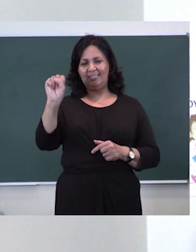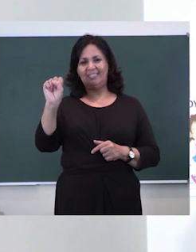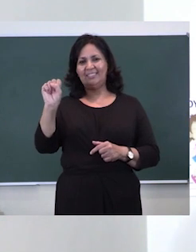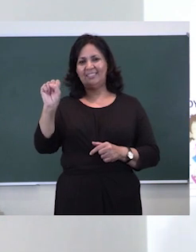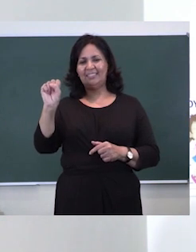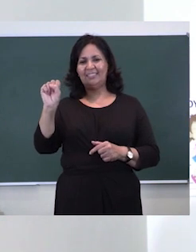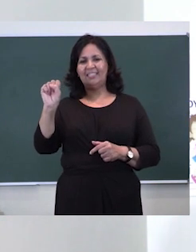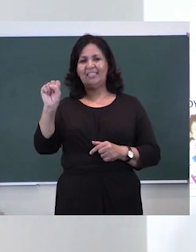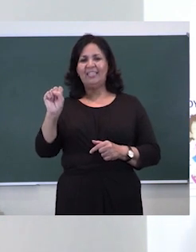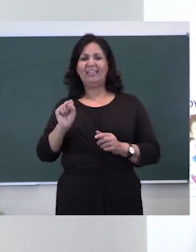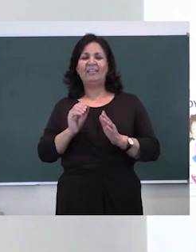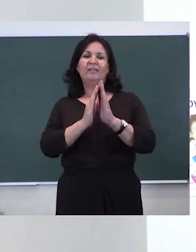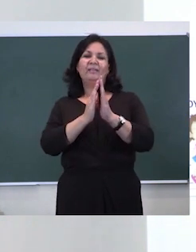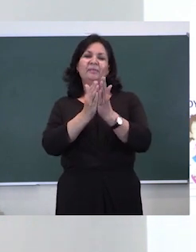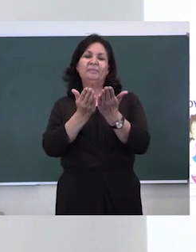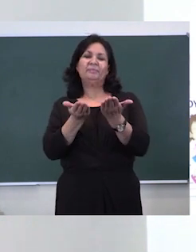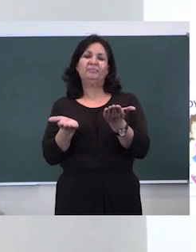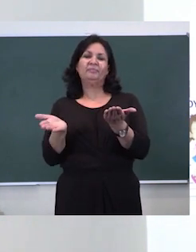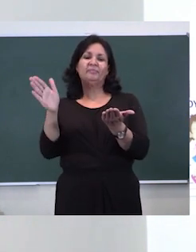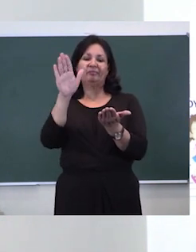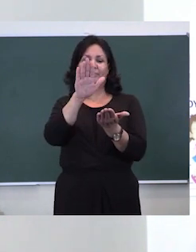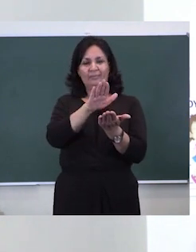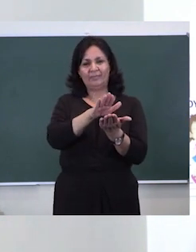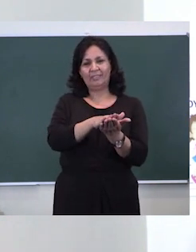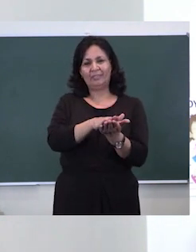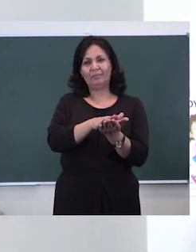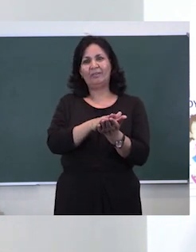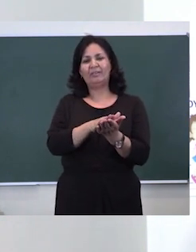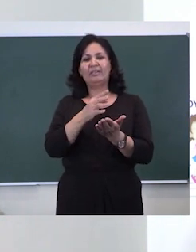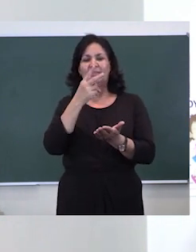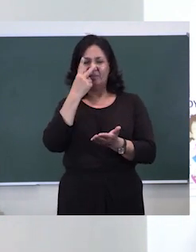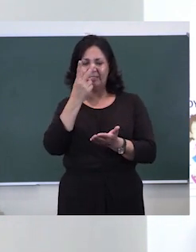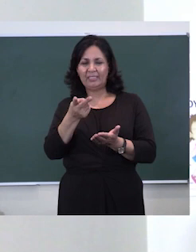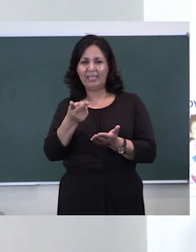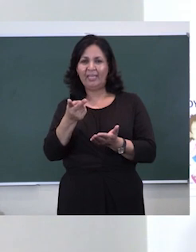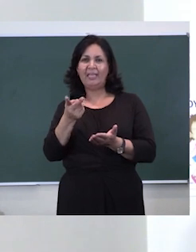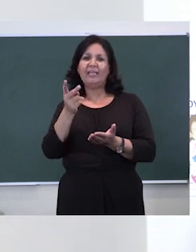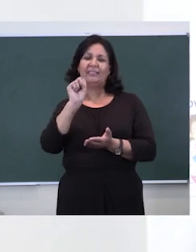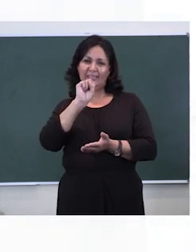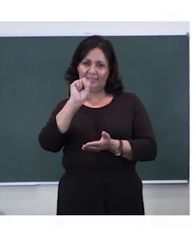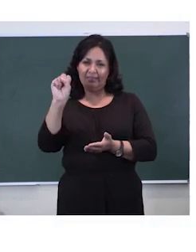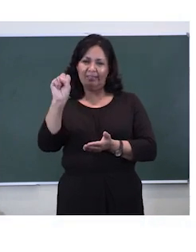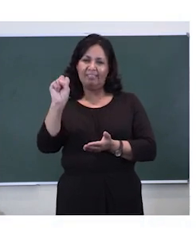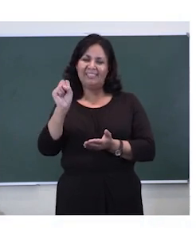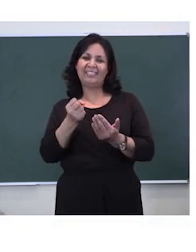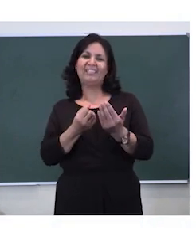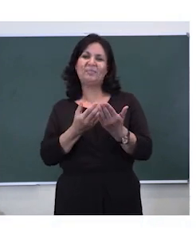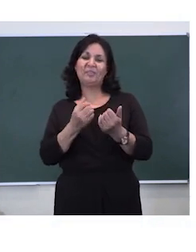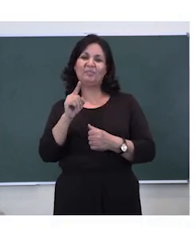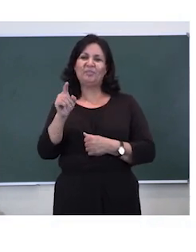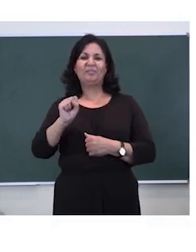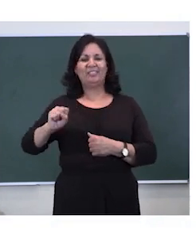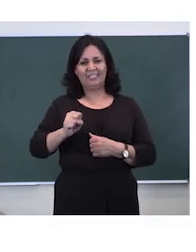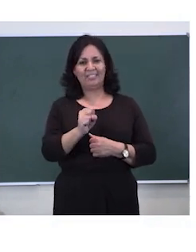turn to the next page of the exercise, you are going to see Sammy Snake there waiting for you. There are